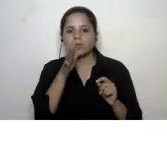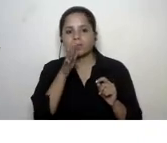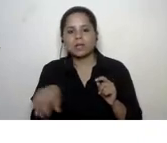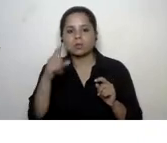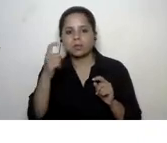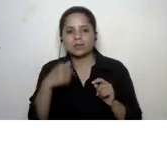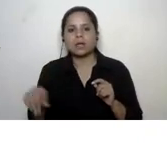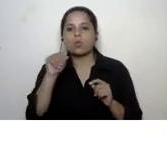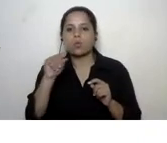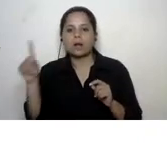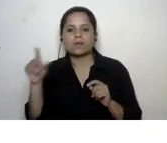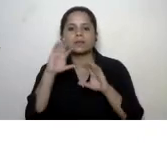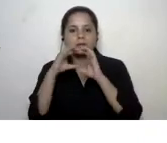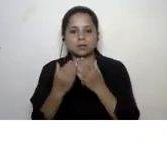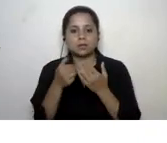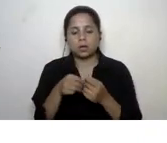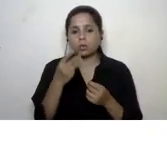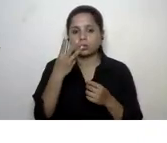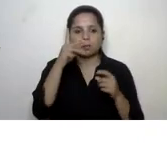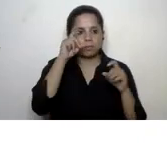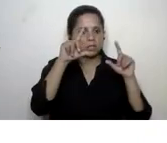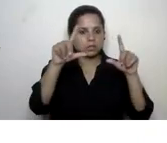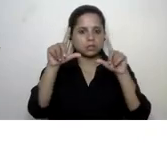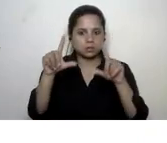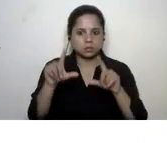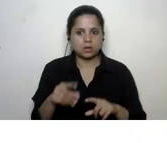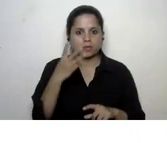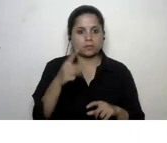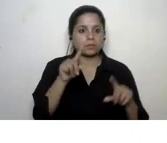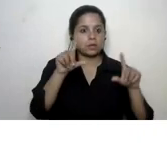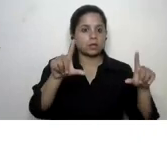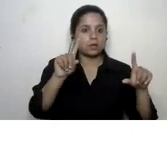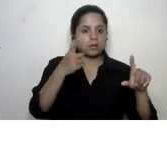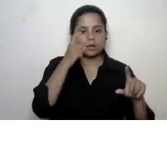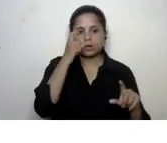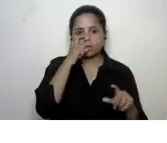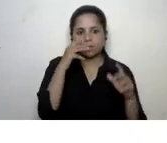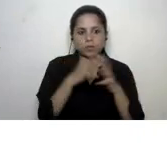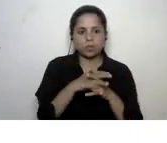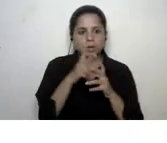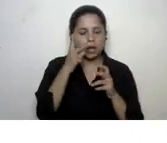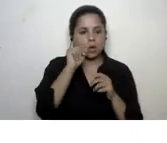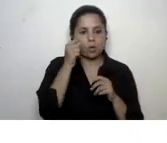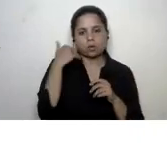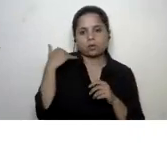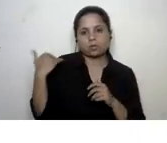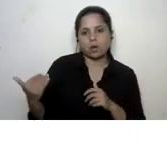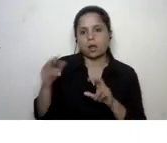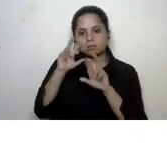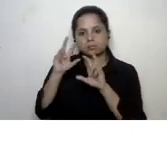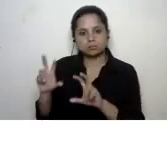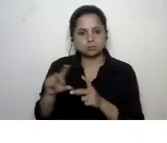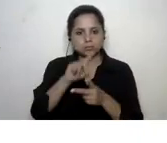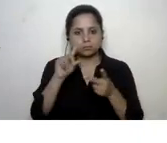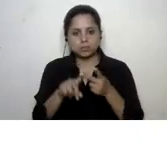class 11 there are three images here the first one is a girl child looking after her sibling the next one is a